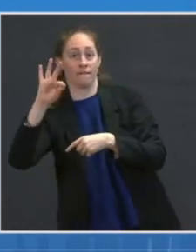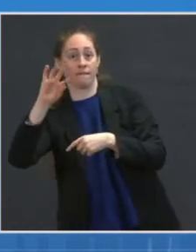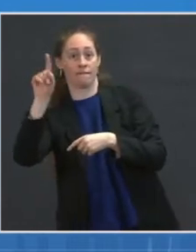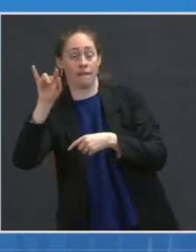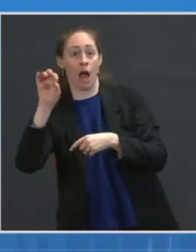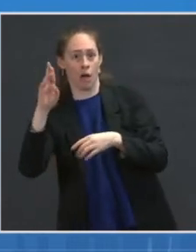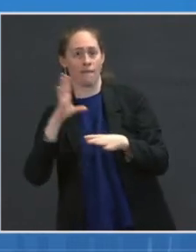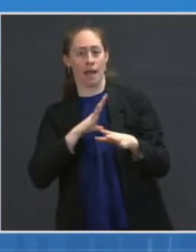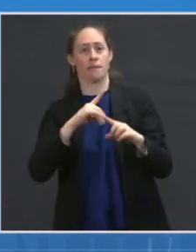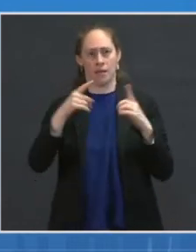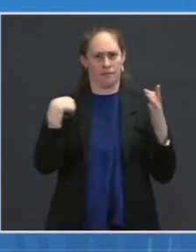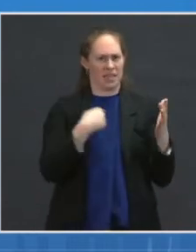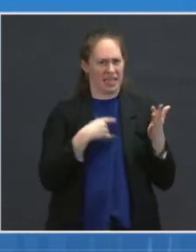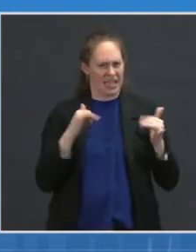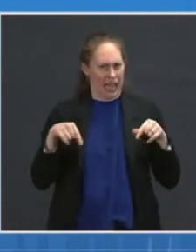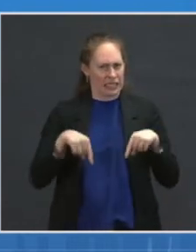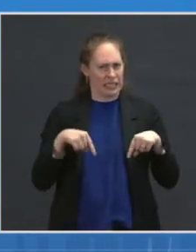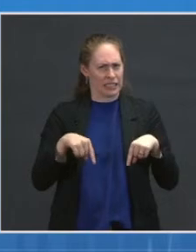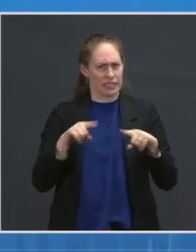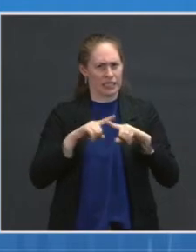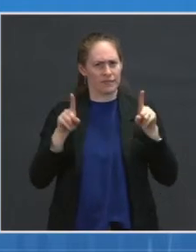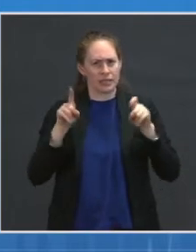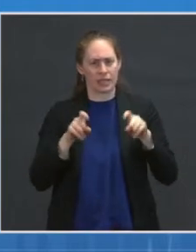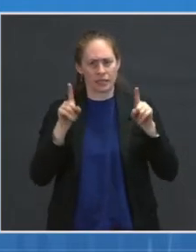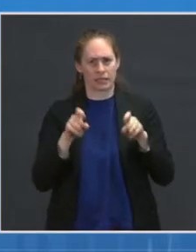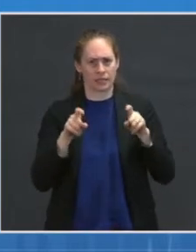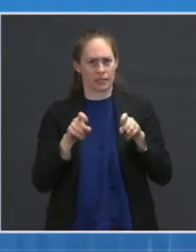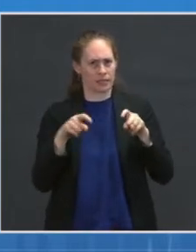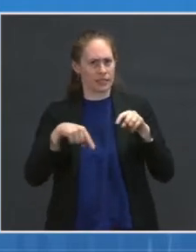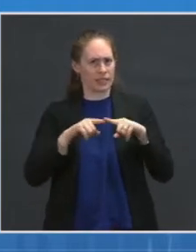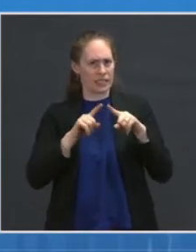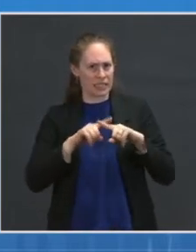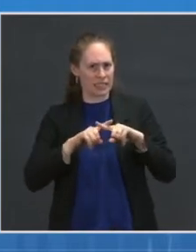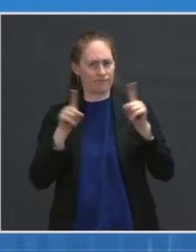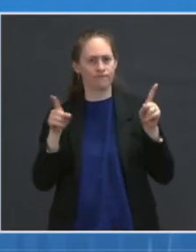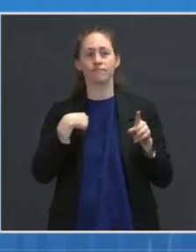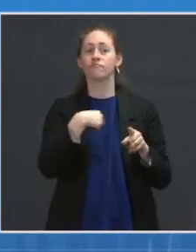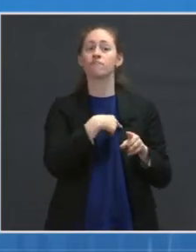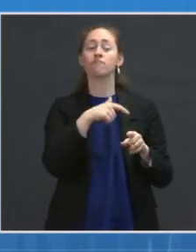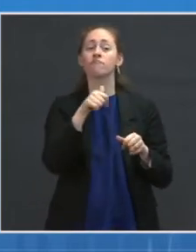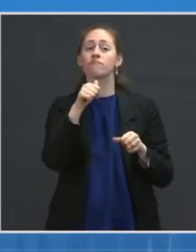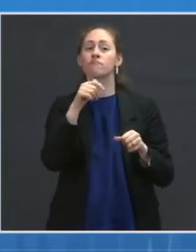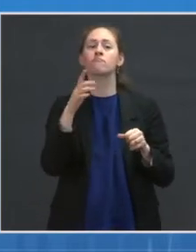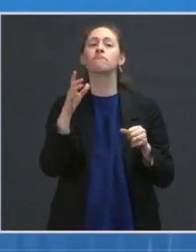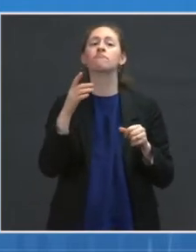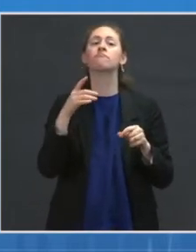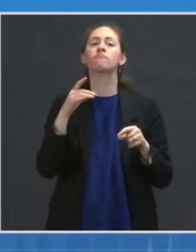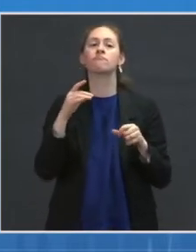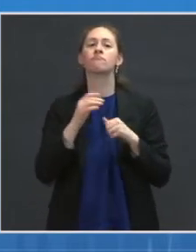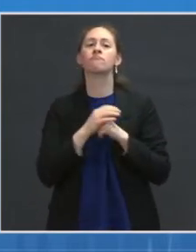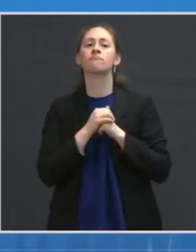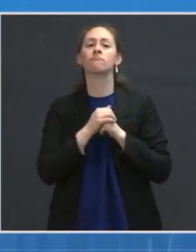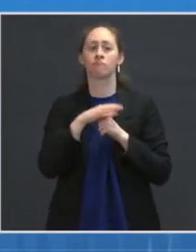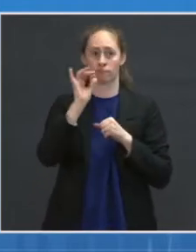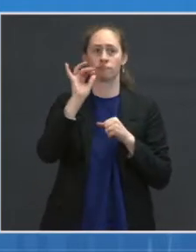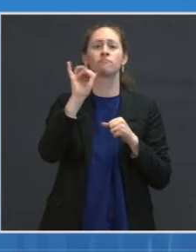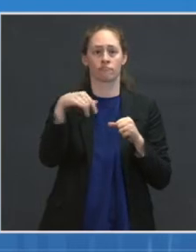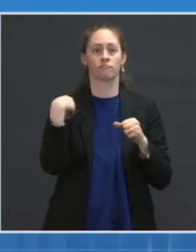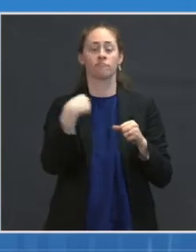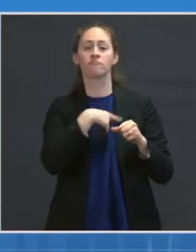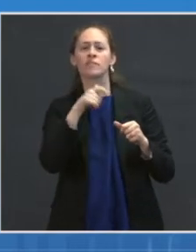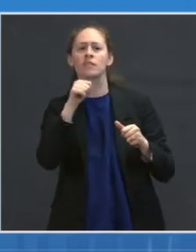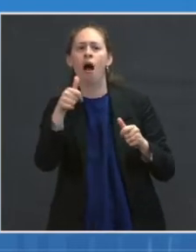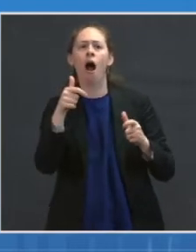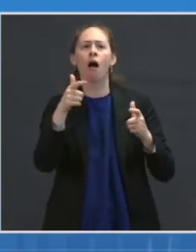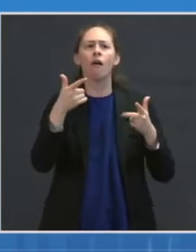what's called a non-inferiority by immunogenicity, which is a lot of big words to really mean